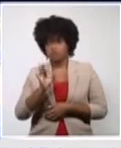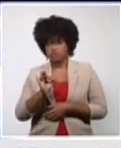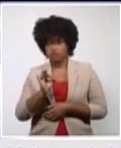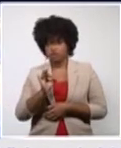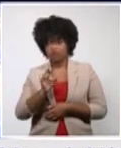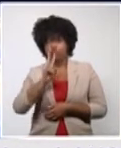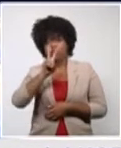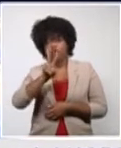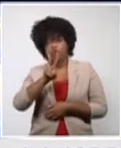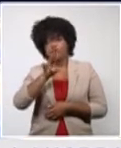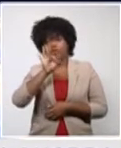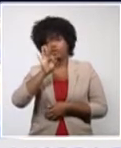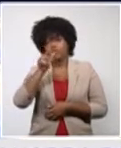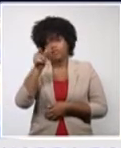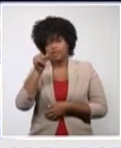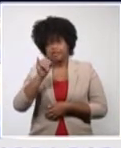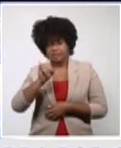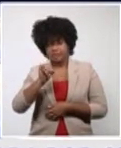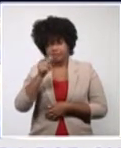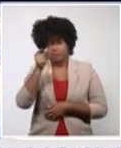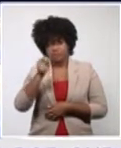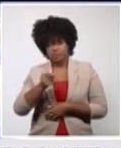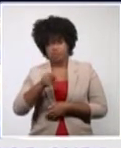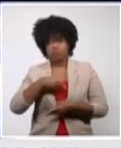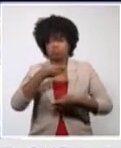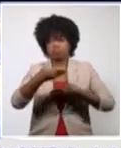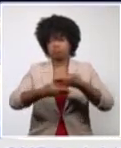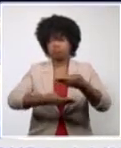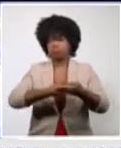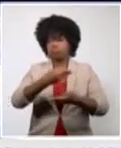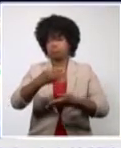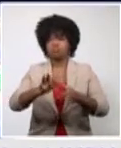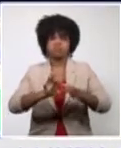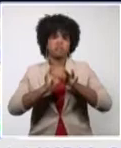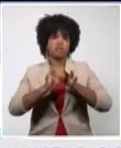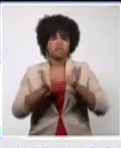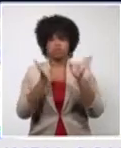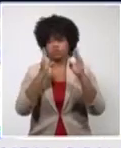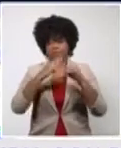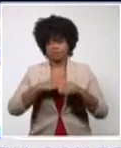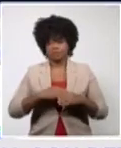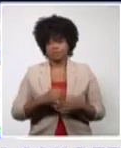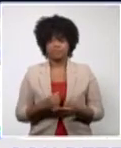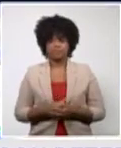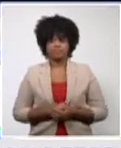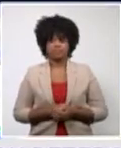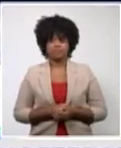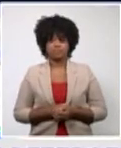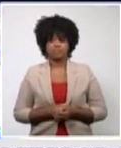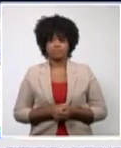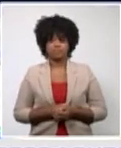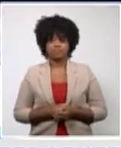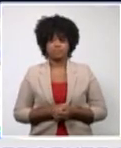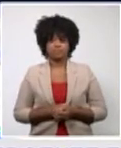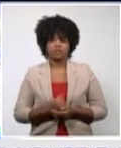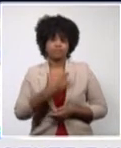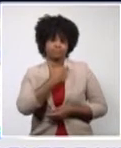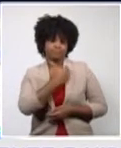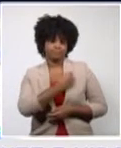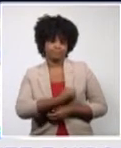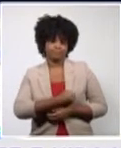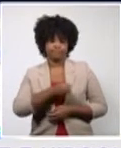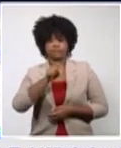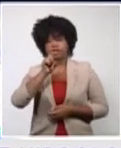Unfortunately, 79 deaths have been accumulated, the which gives a lethality of 4.2%.